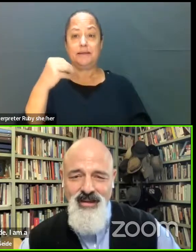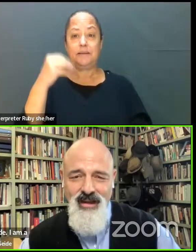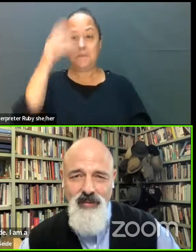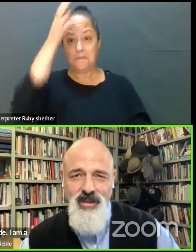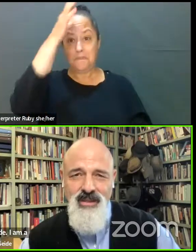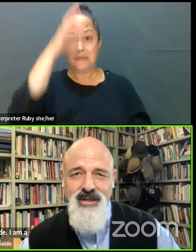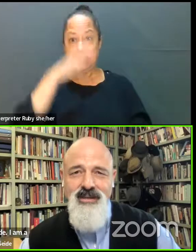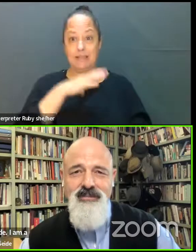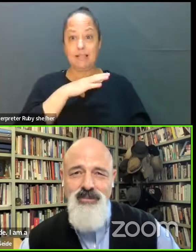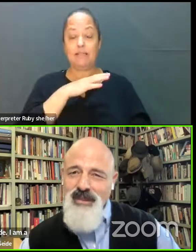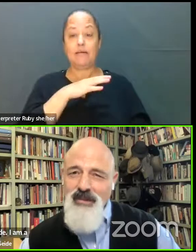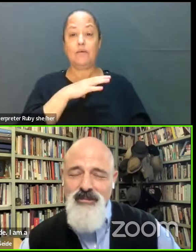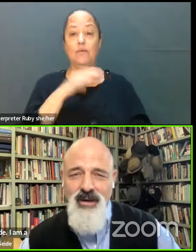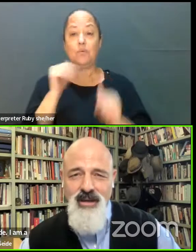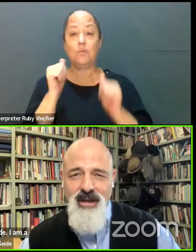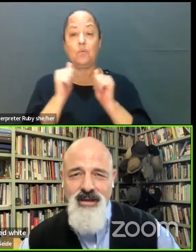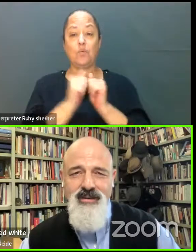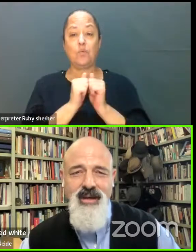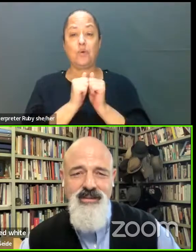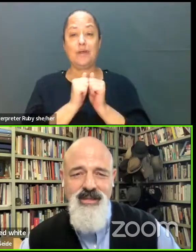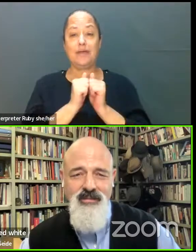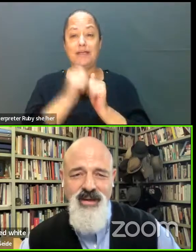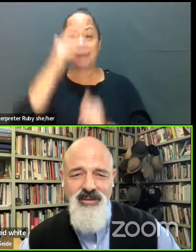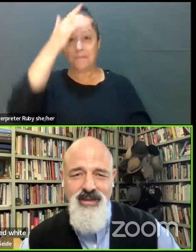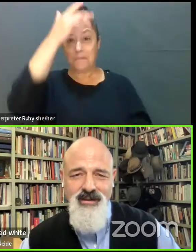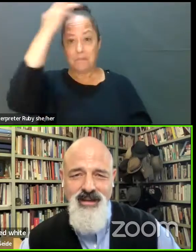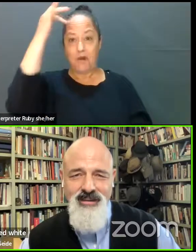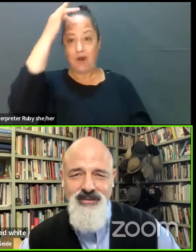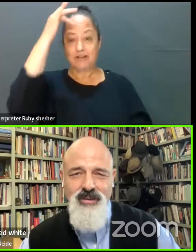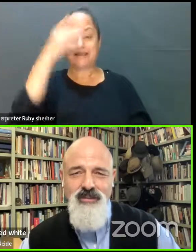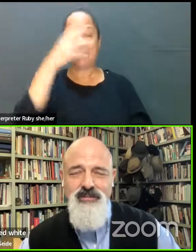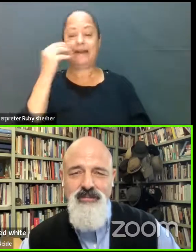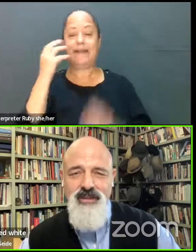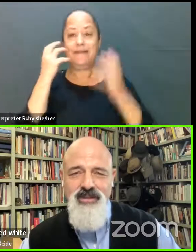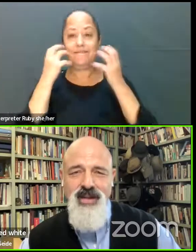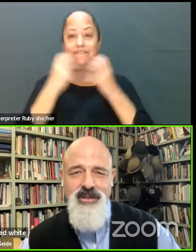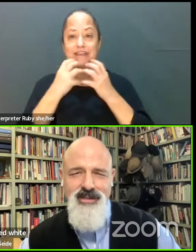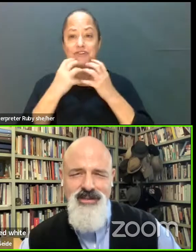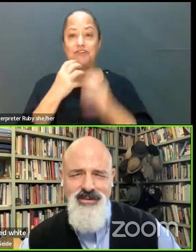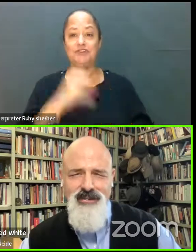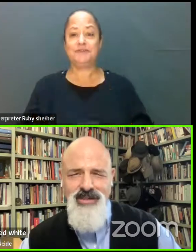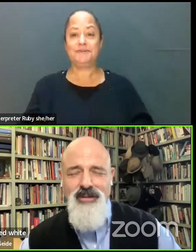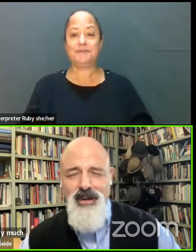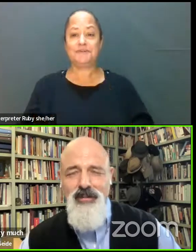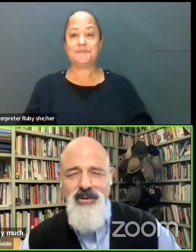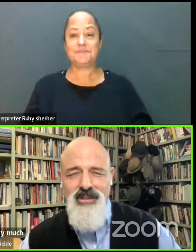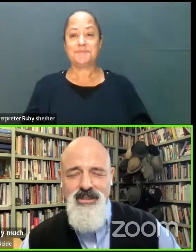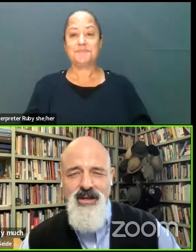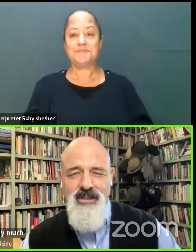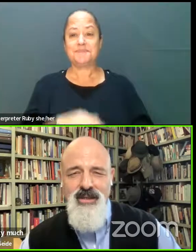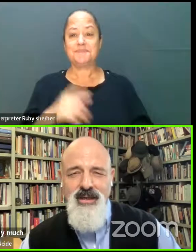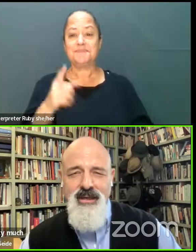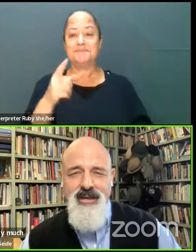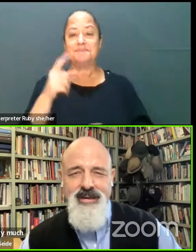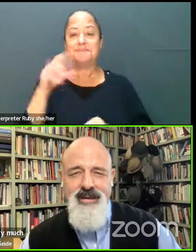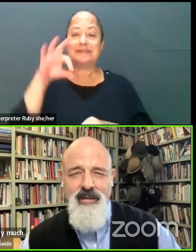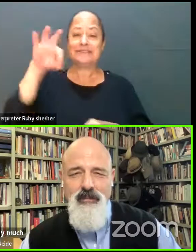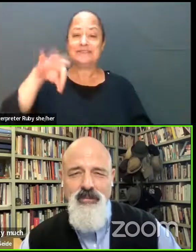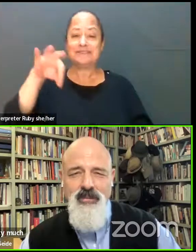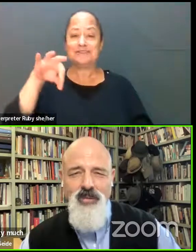with a pretty much bald head and some facial hair that would be generously described as salt and pepper, mostly salt.